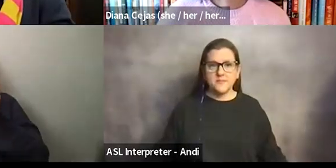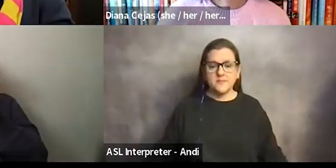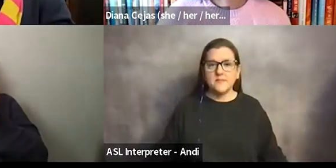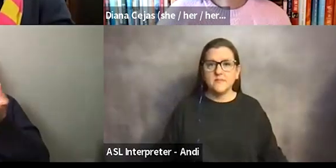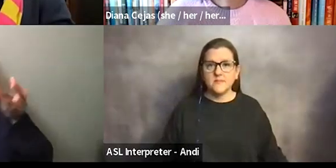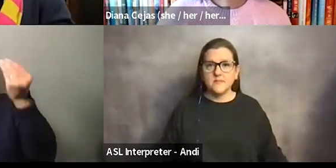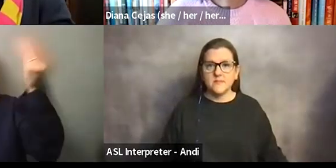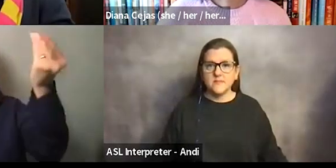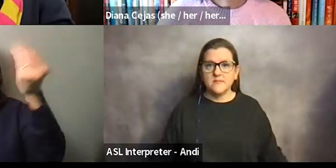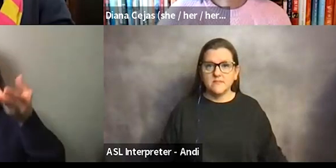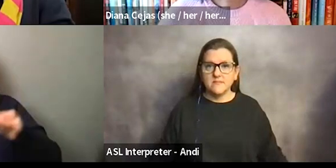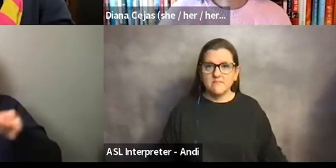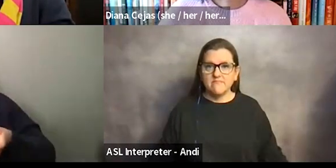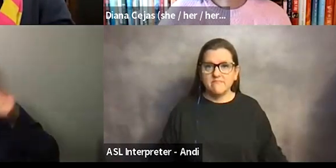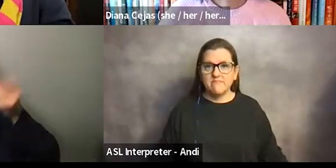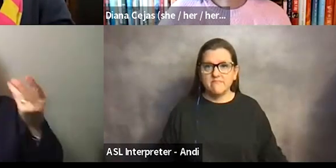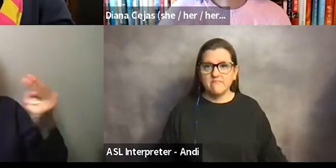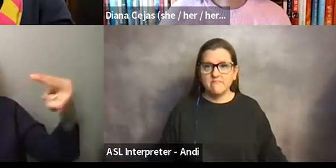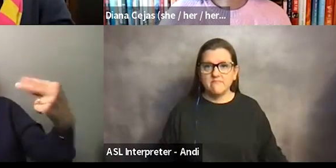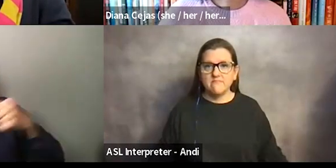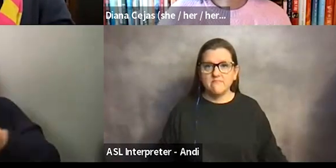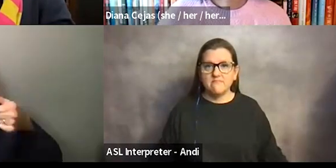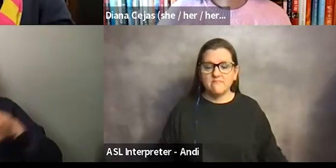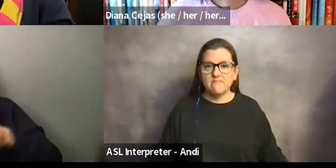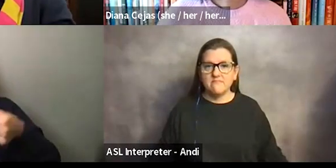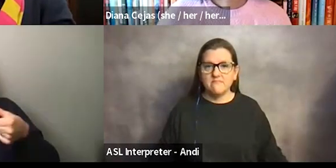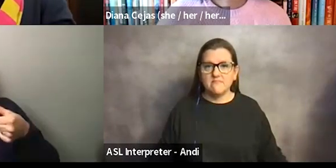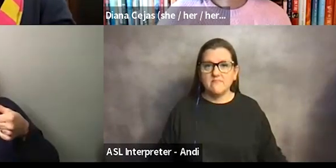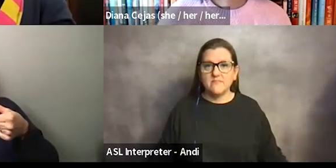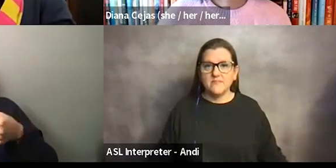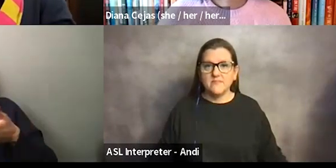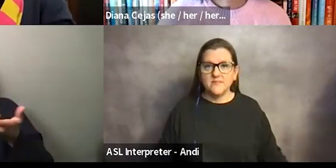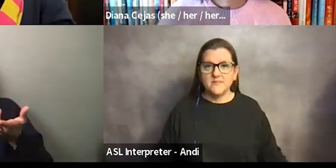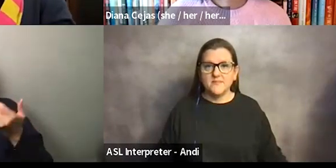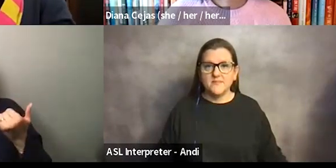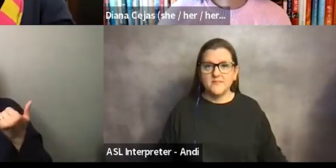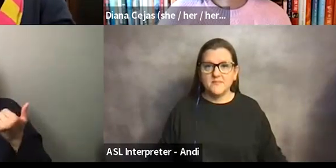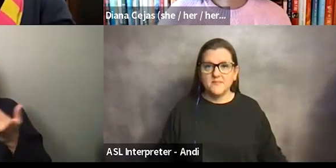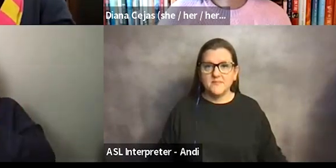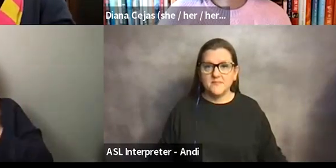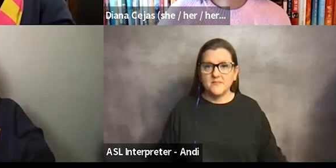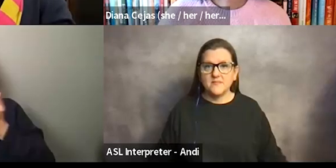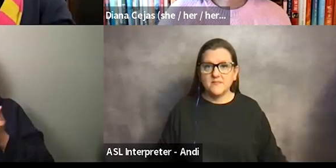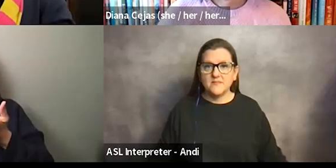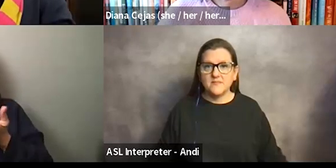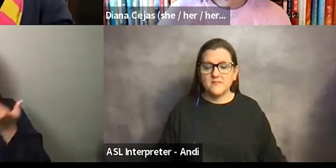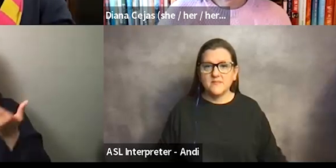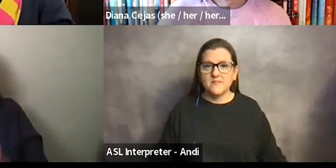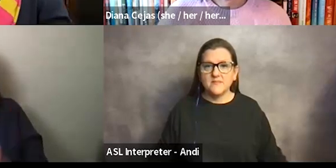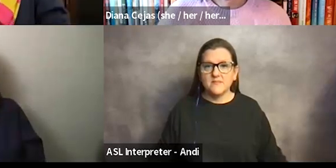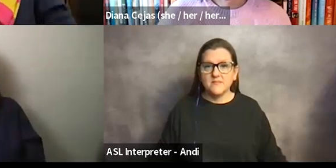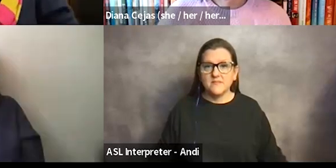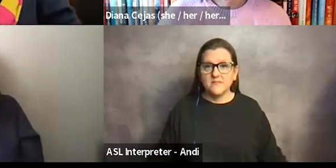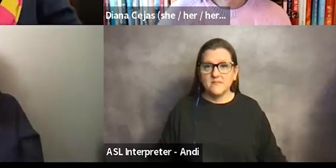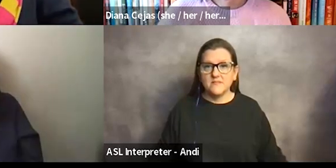so that's kind of what, where I am right now in the process in the future. It may be that, you know, at a certain point,